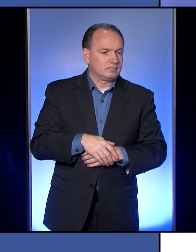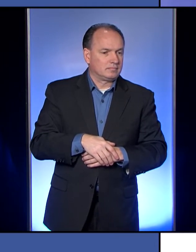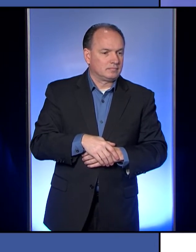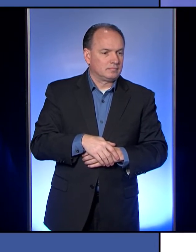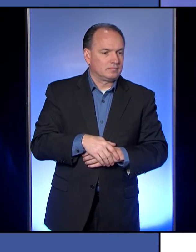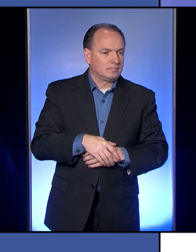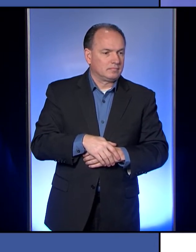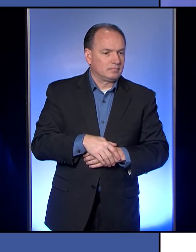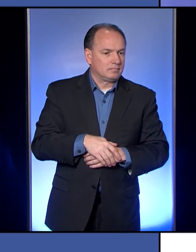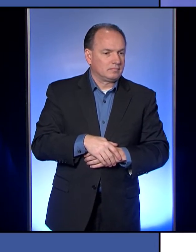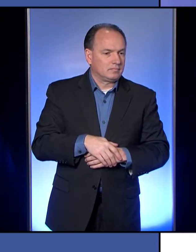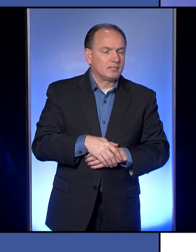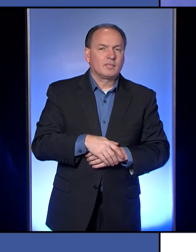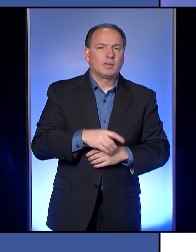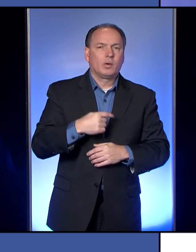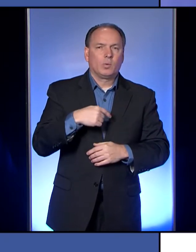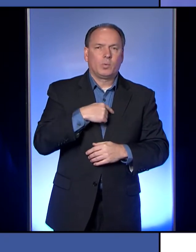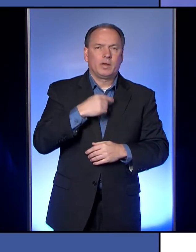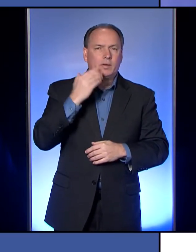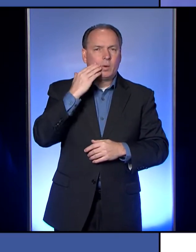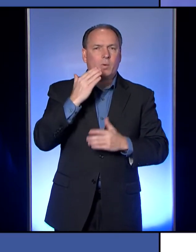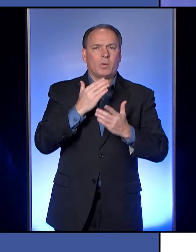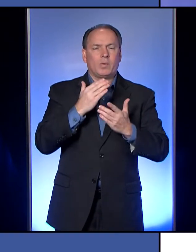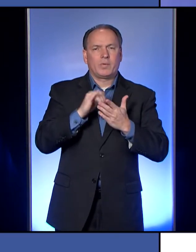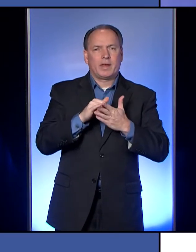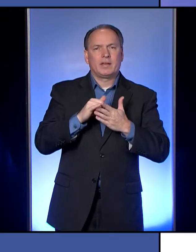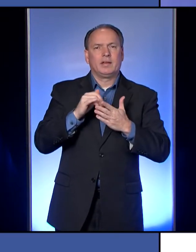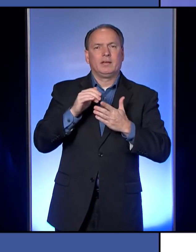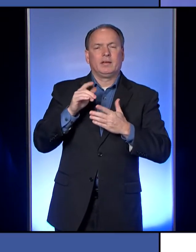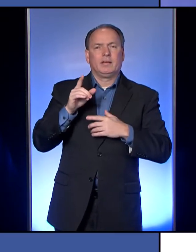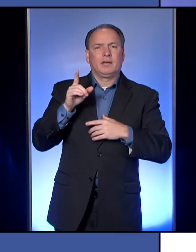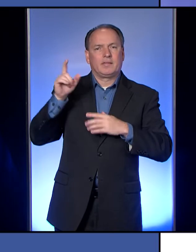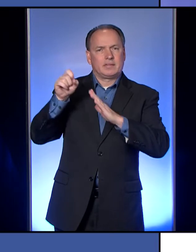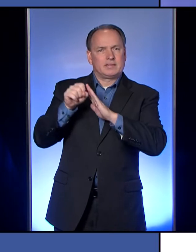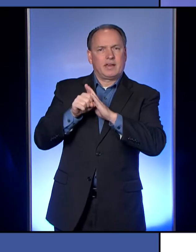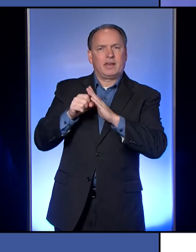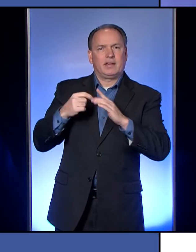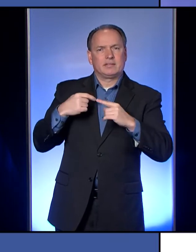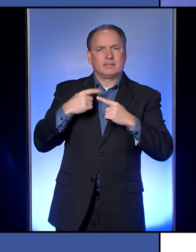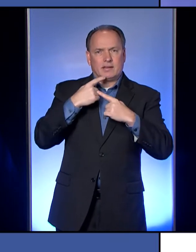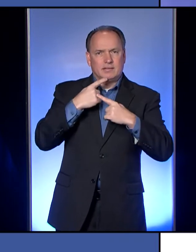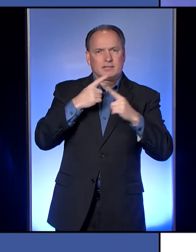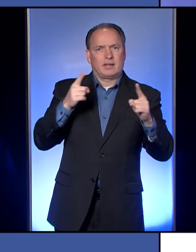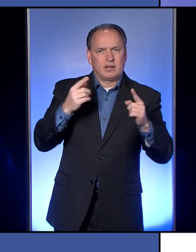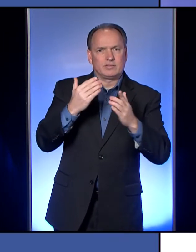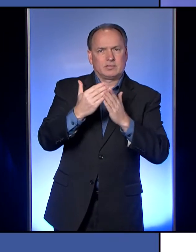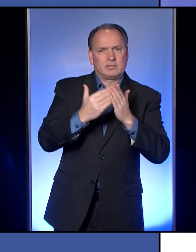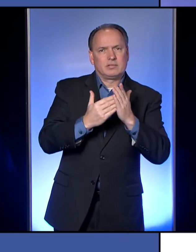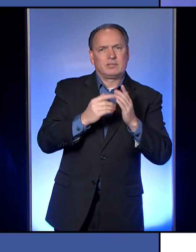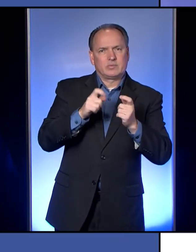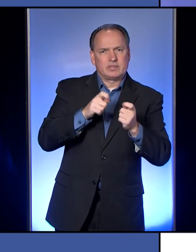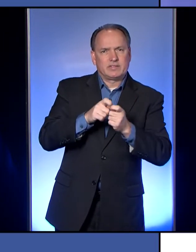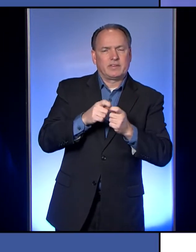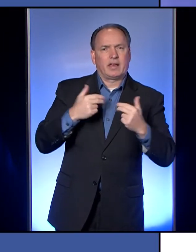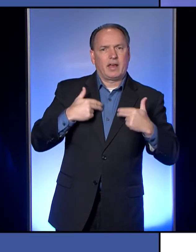workers that have contracted COVID-19. Do we know any in Erie County have? I don't know that. I don't know that specific.